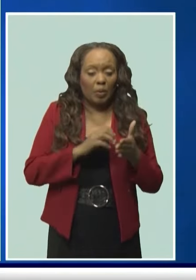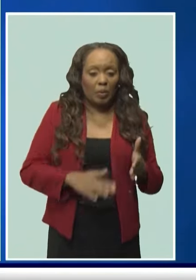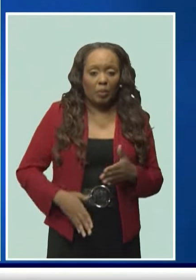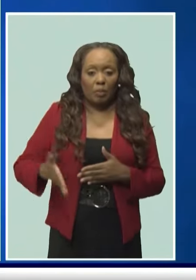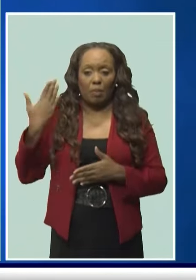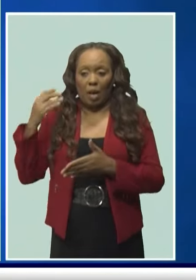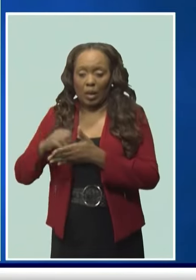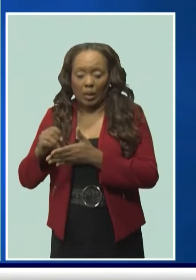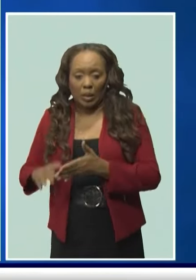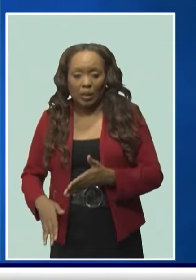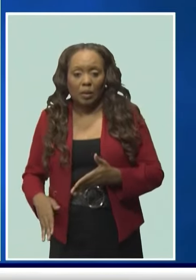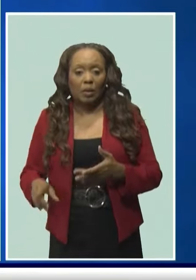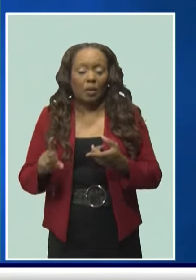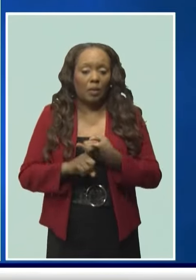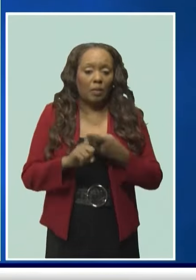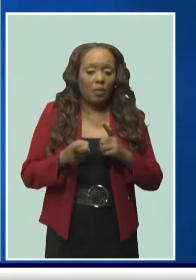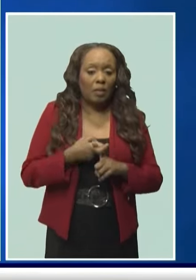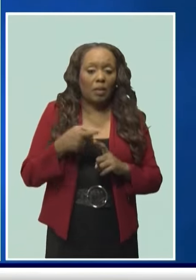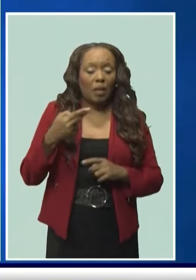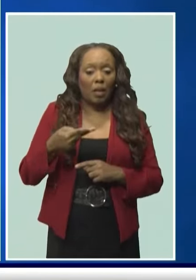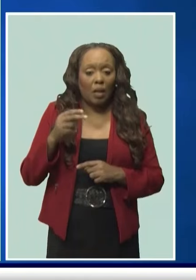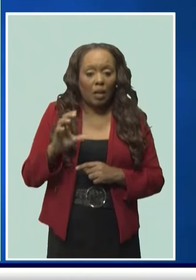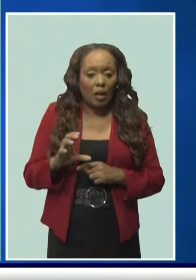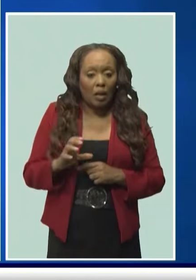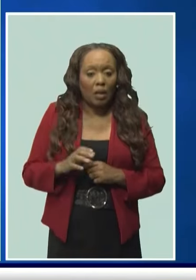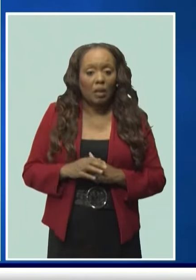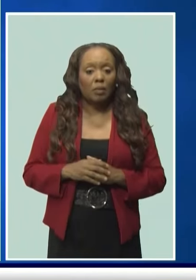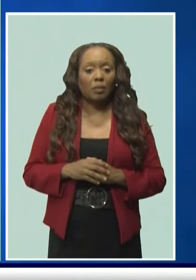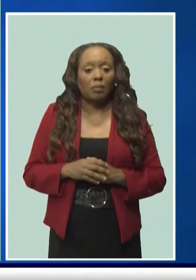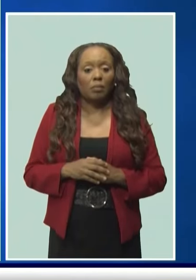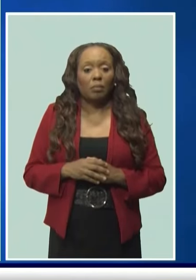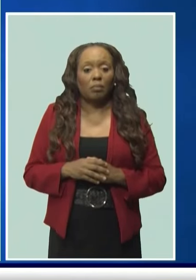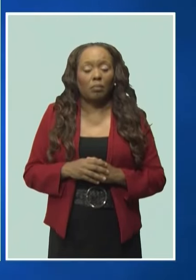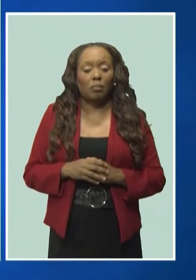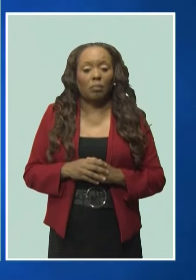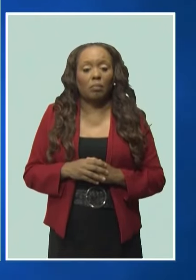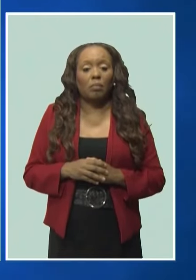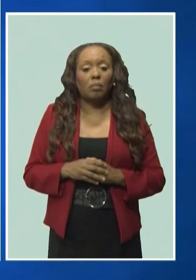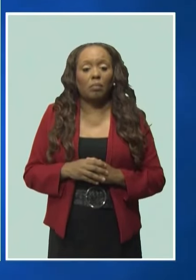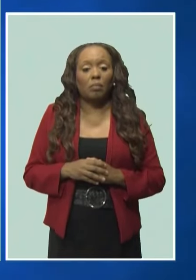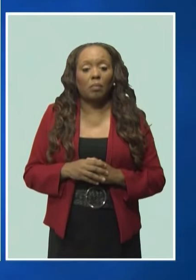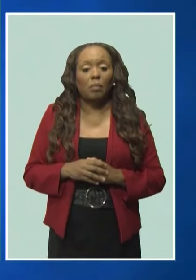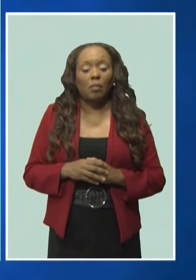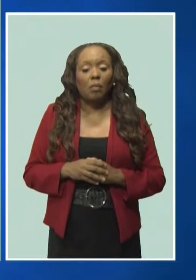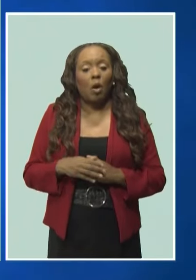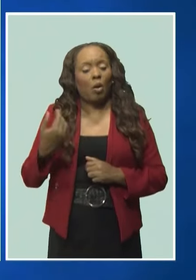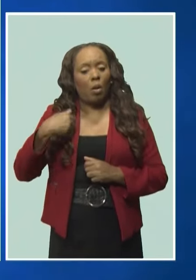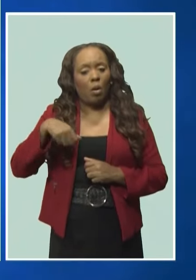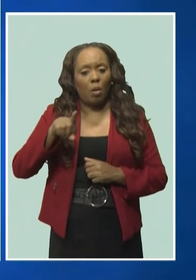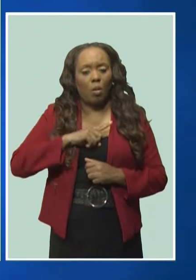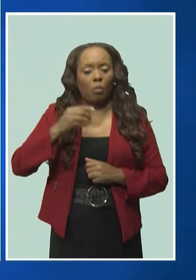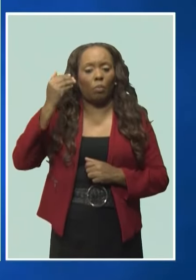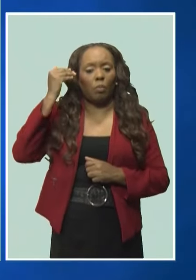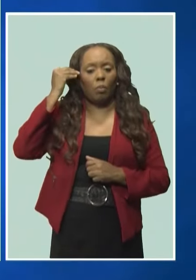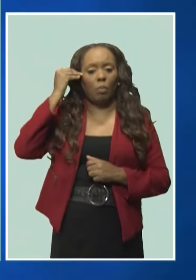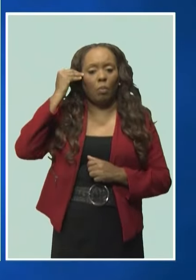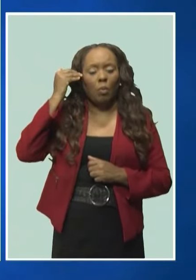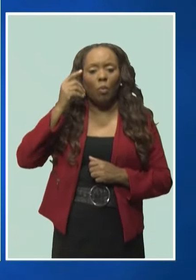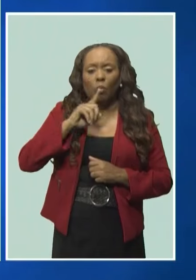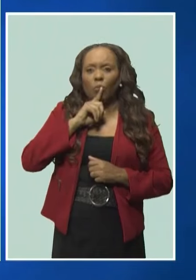friends of Harrison College, to produce what can only be described as